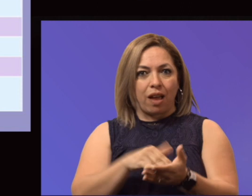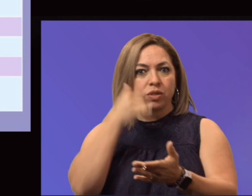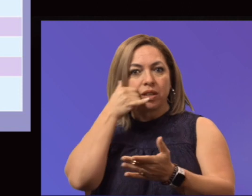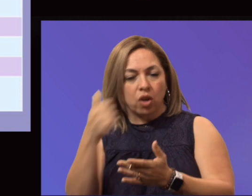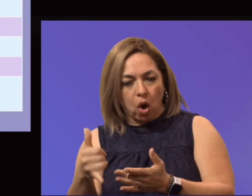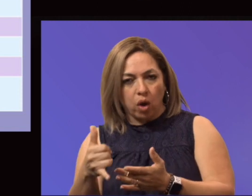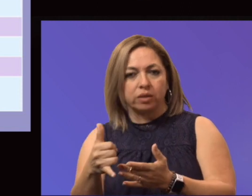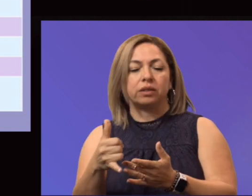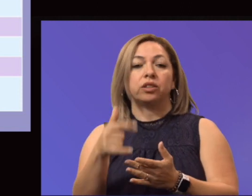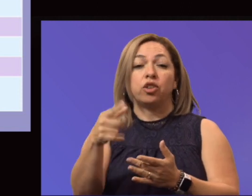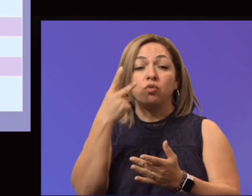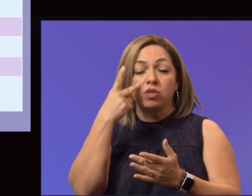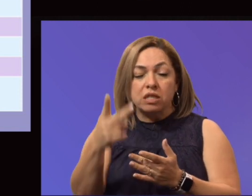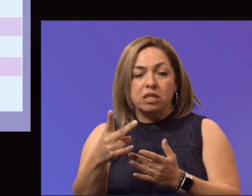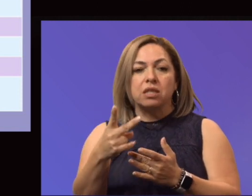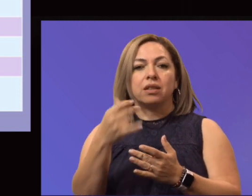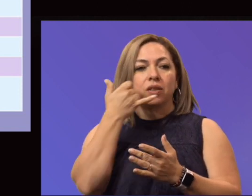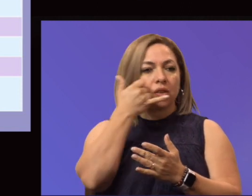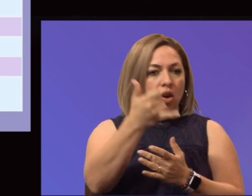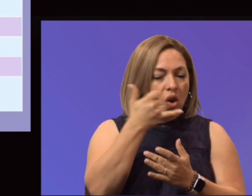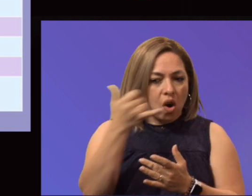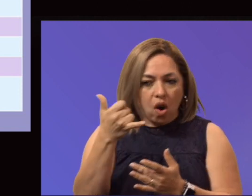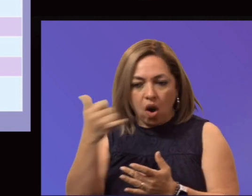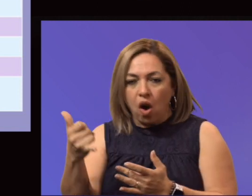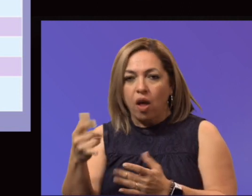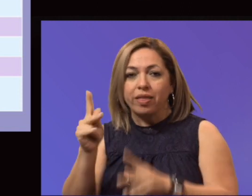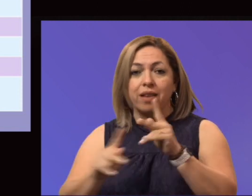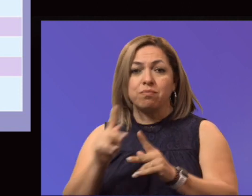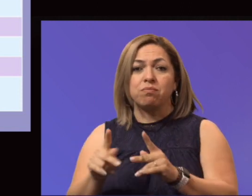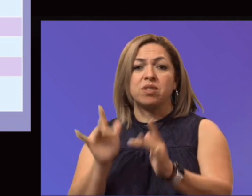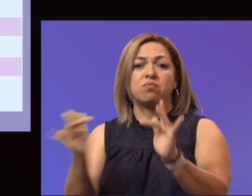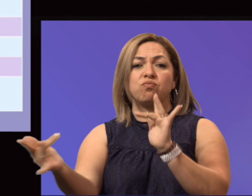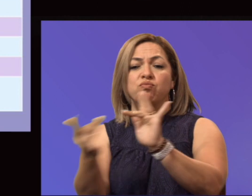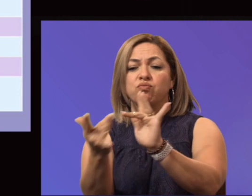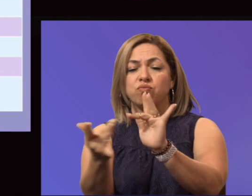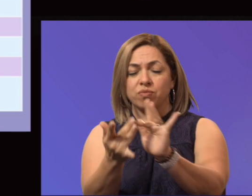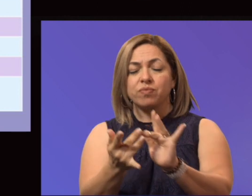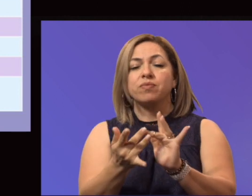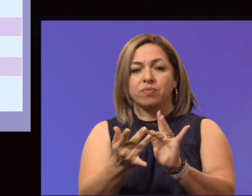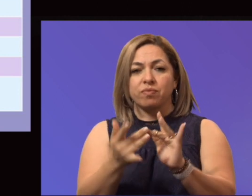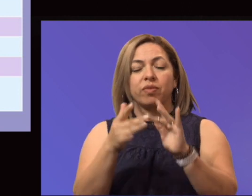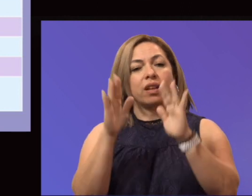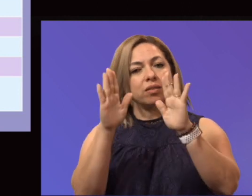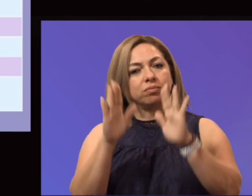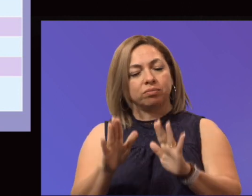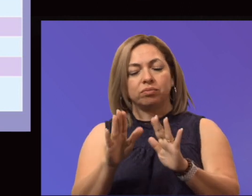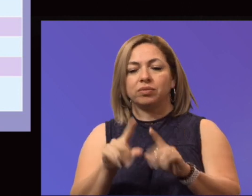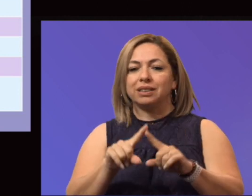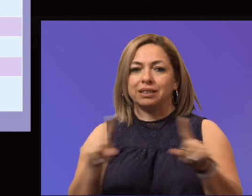number of callers and you see the number of individuals that they have reached out to. So kudos, this made a significant difference